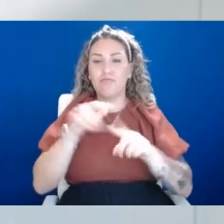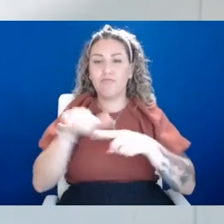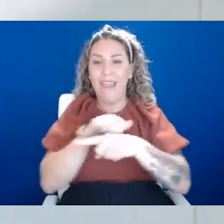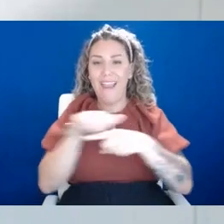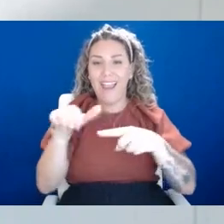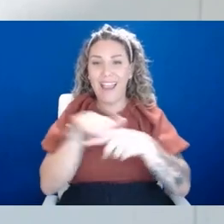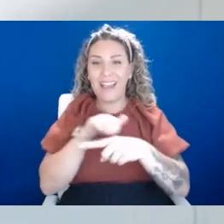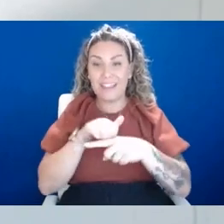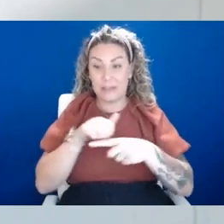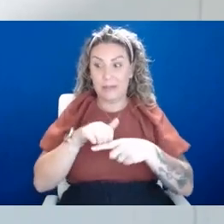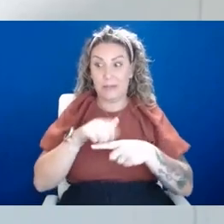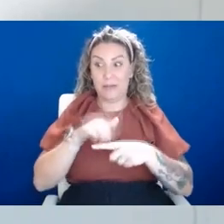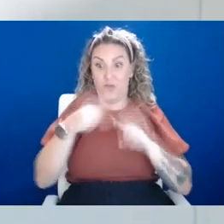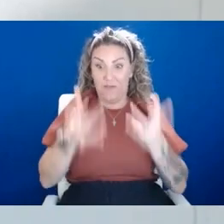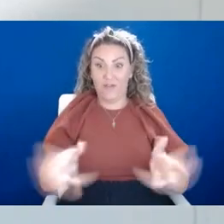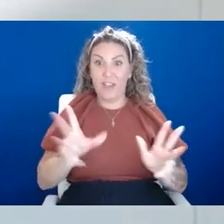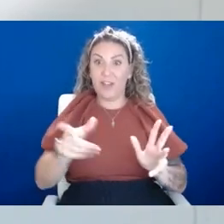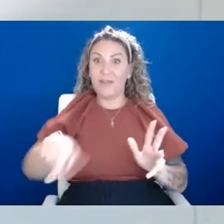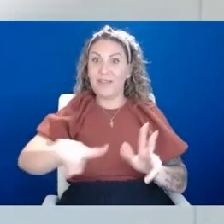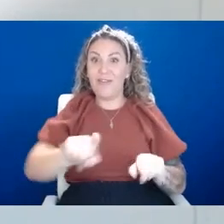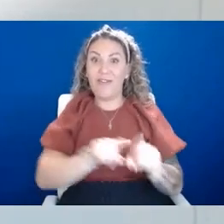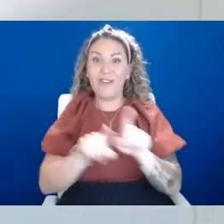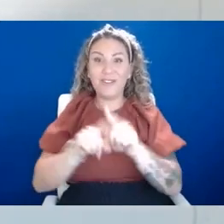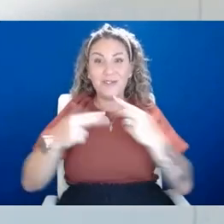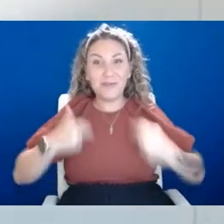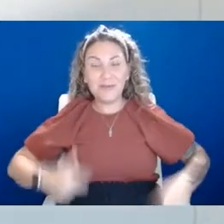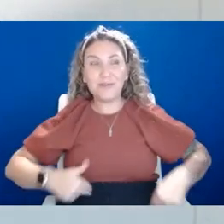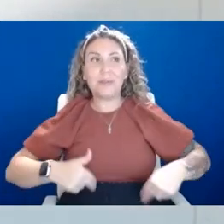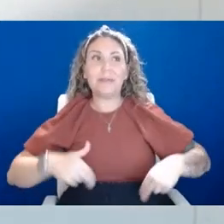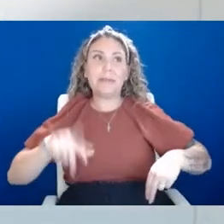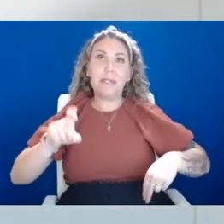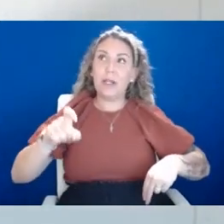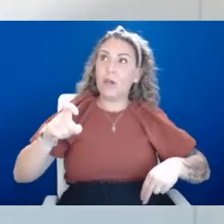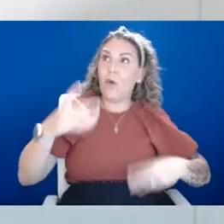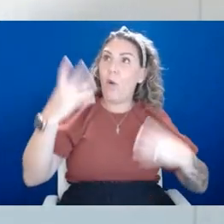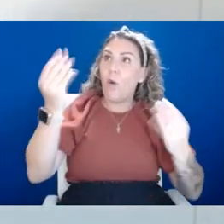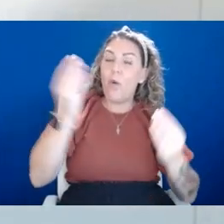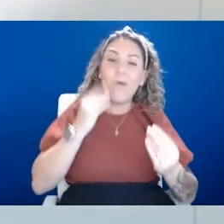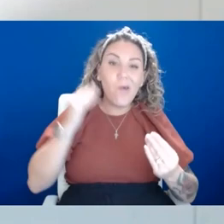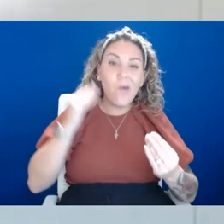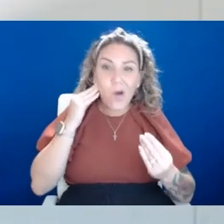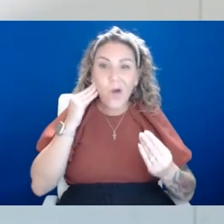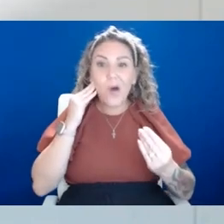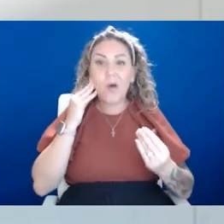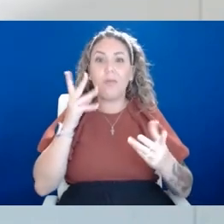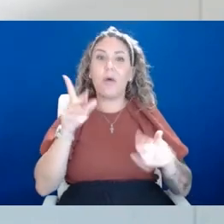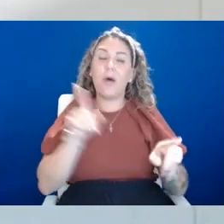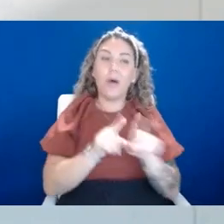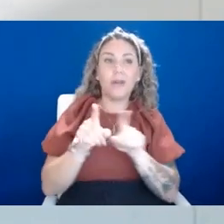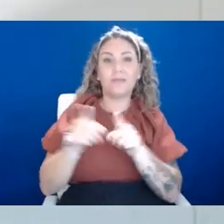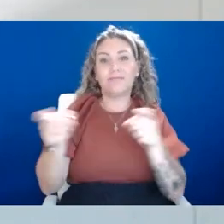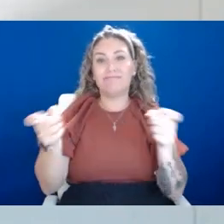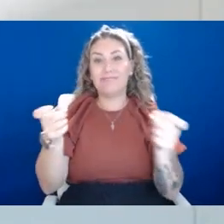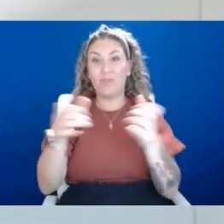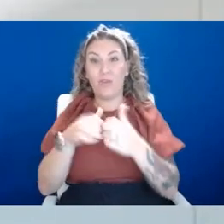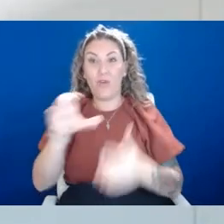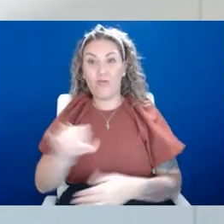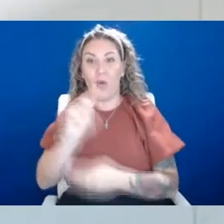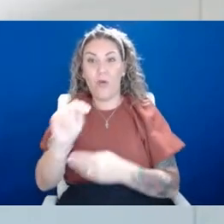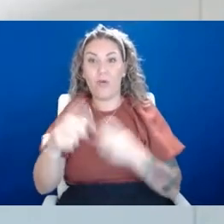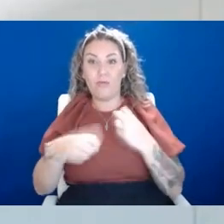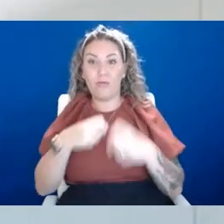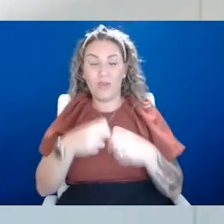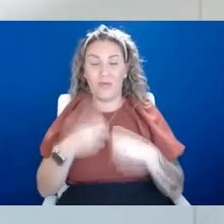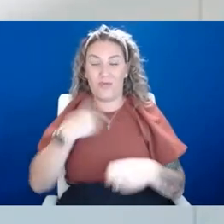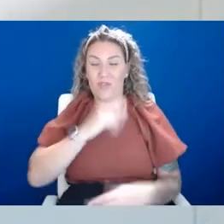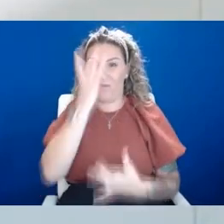at the end of the day, they're also humans. They have to go home and deal with their own problems at the same time. But we sometimes forget that element.